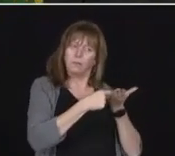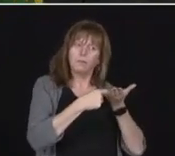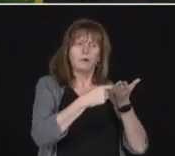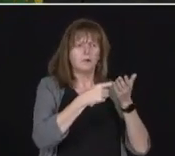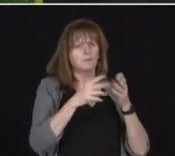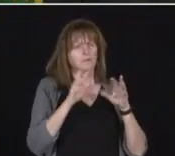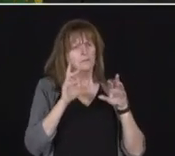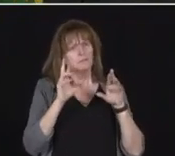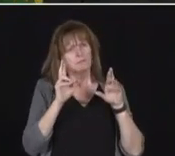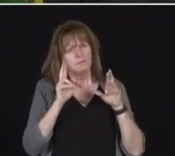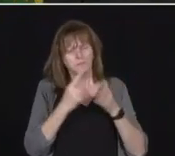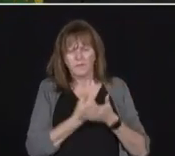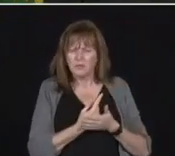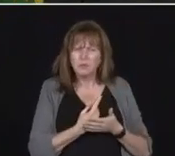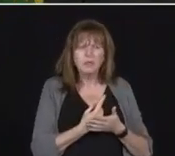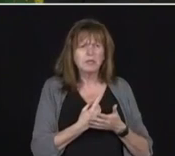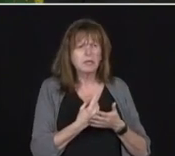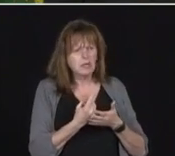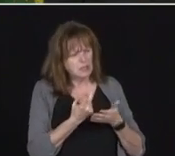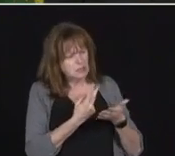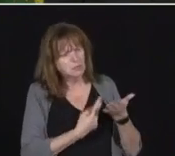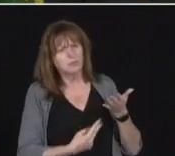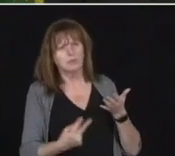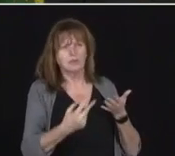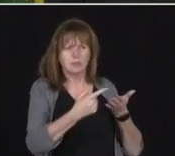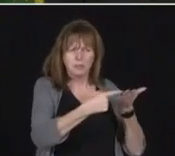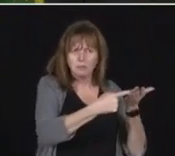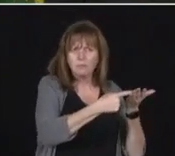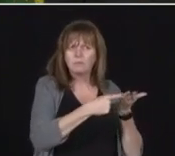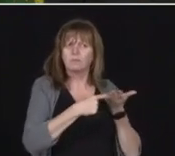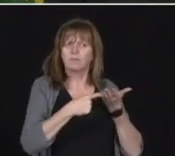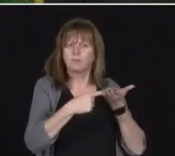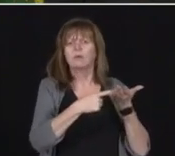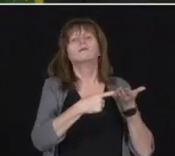discuss that with the people of Ontario.